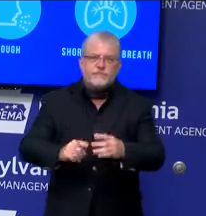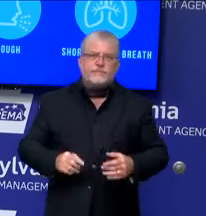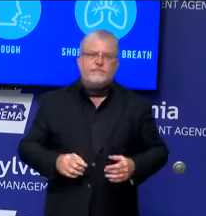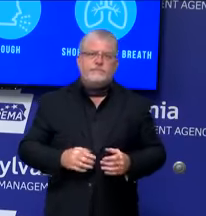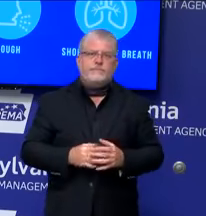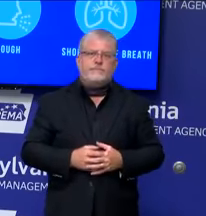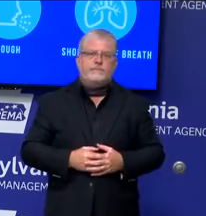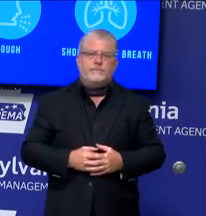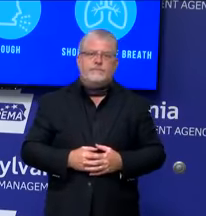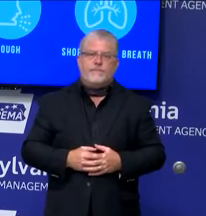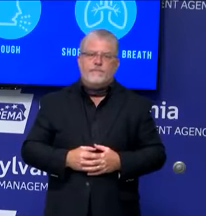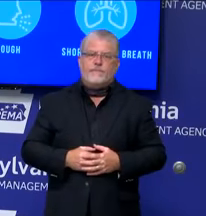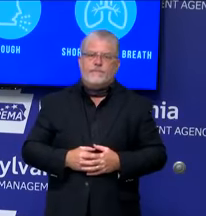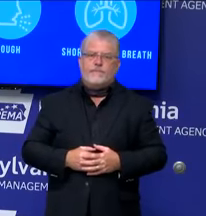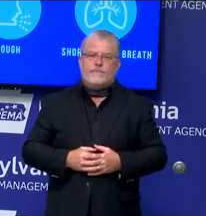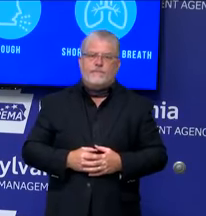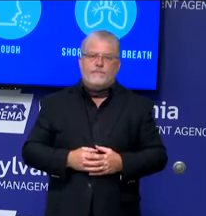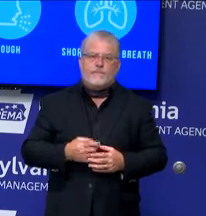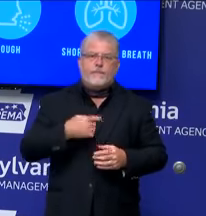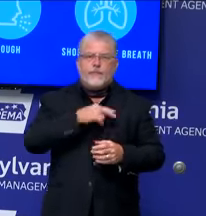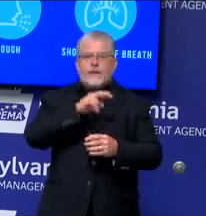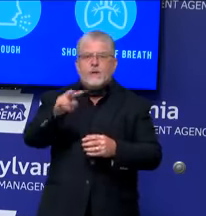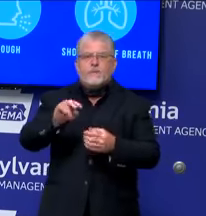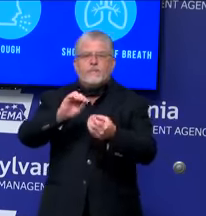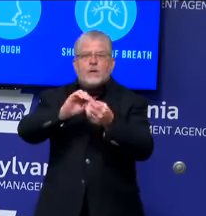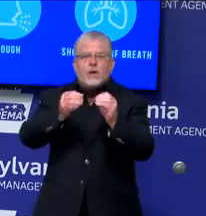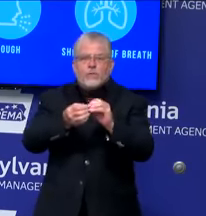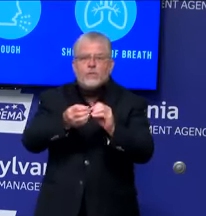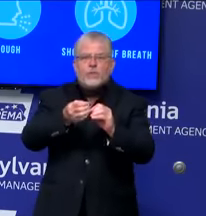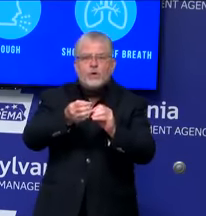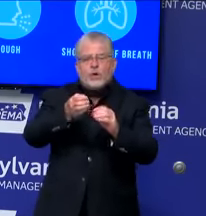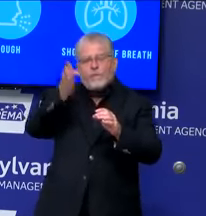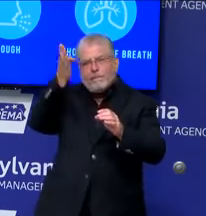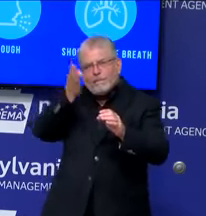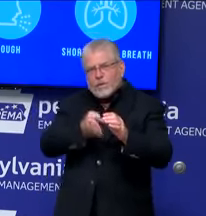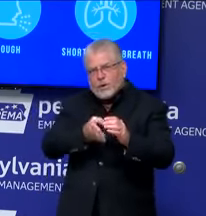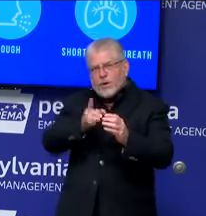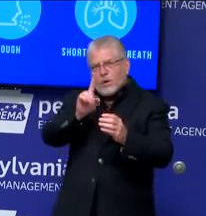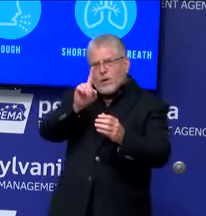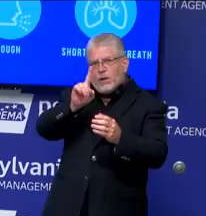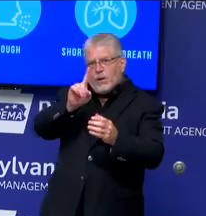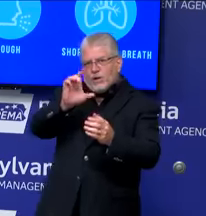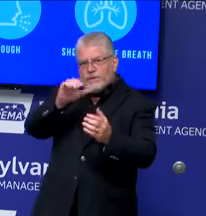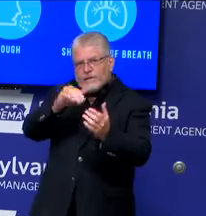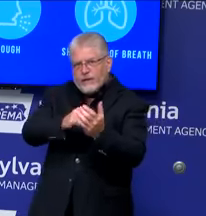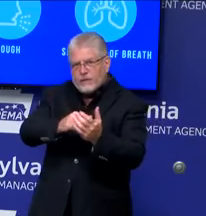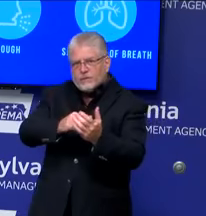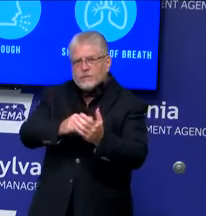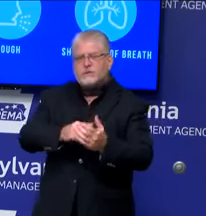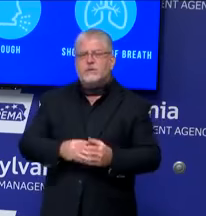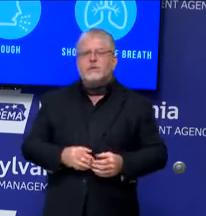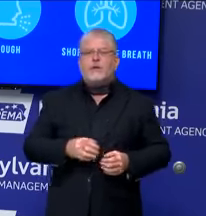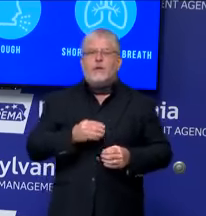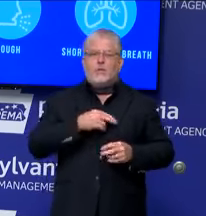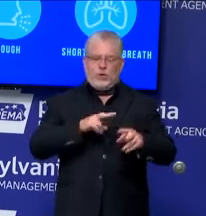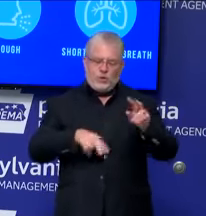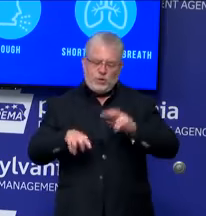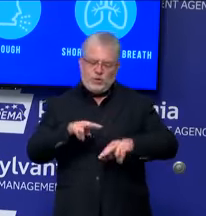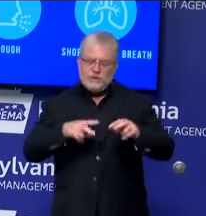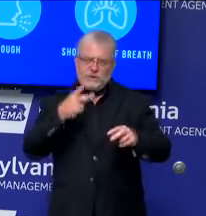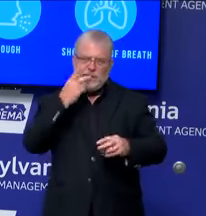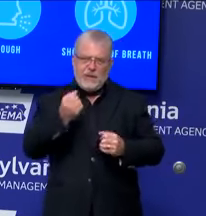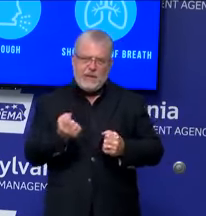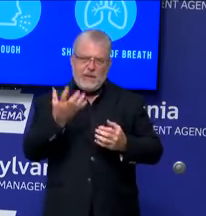capita. That's the incidence rate. We look at percent positivity. We do deep dives into these counties and look and see, is this a specific